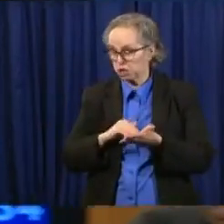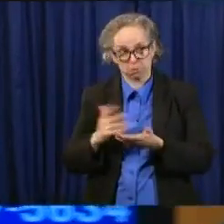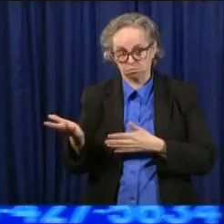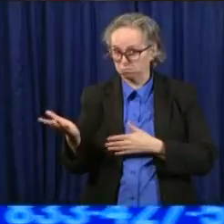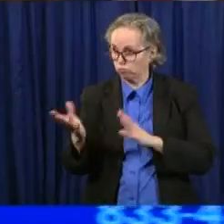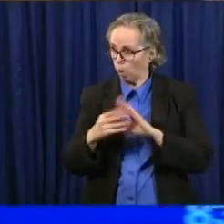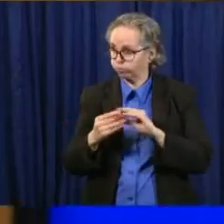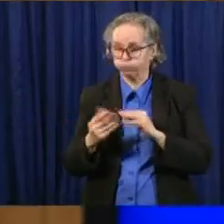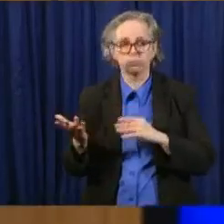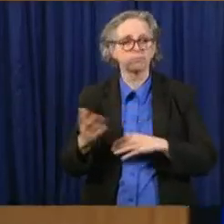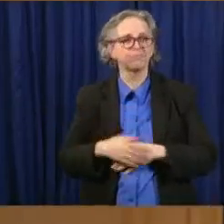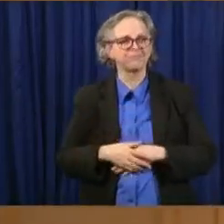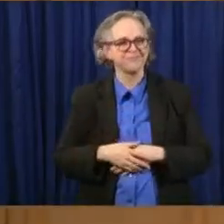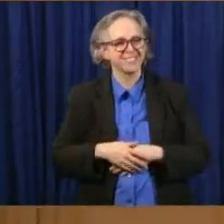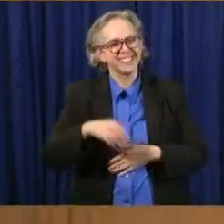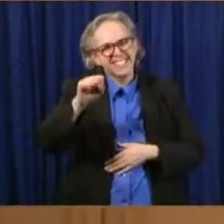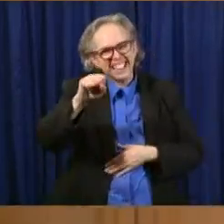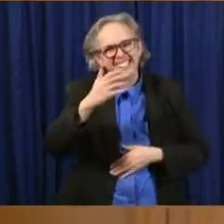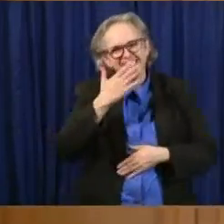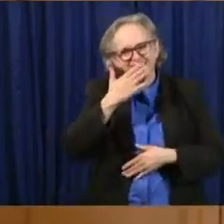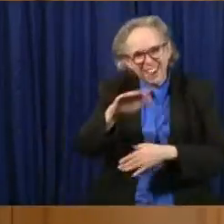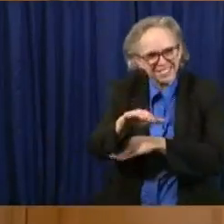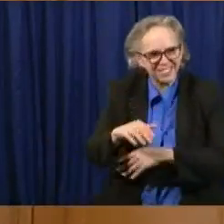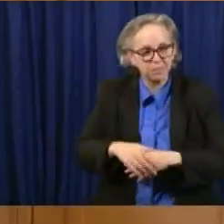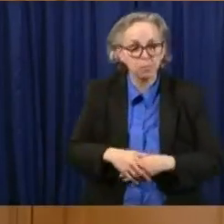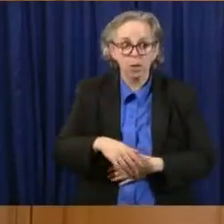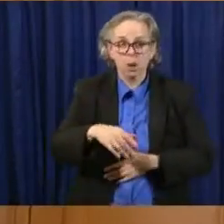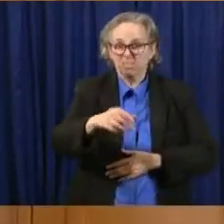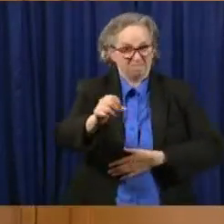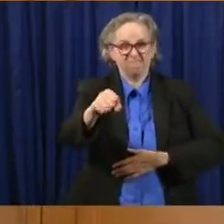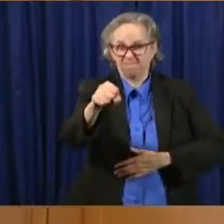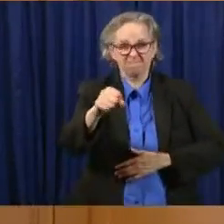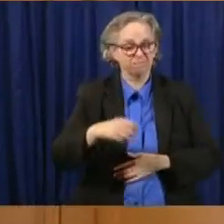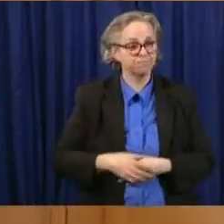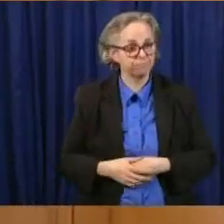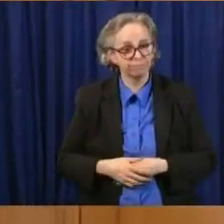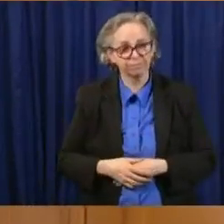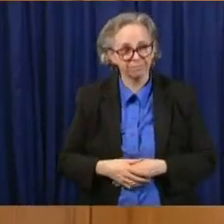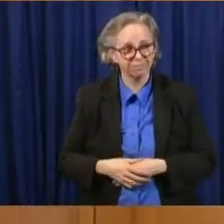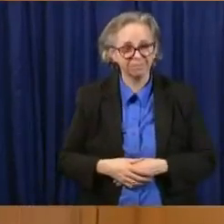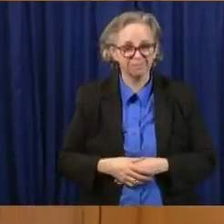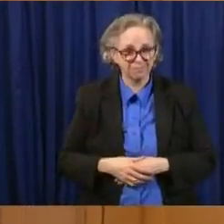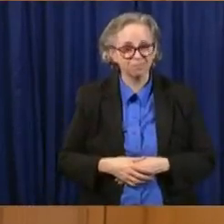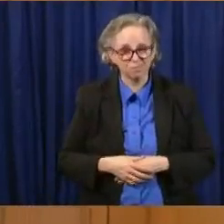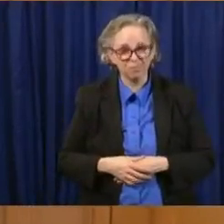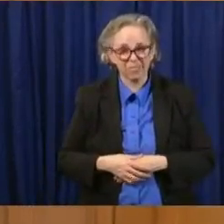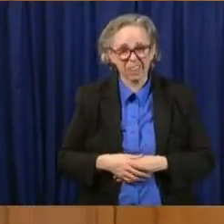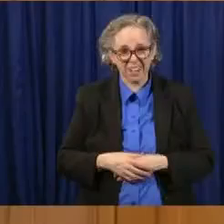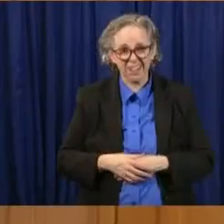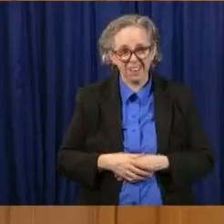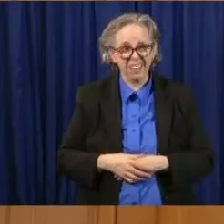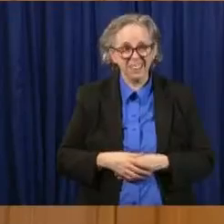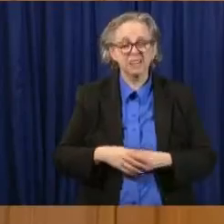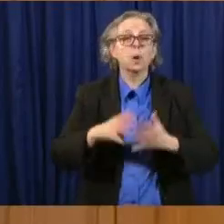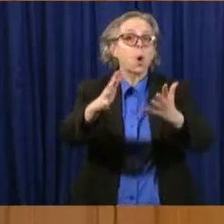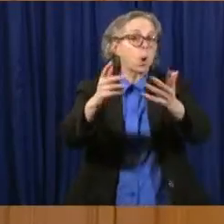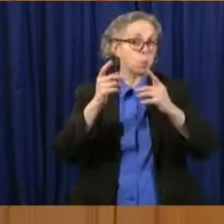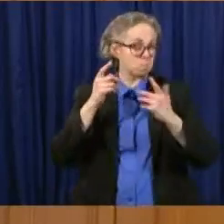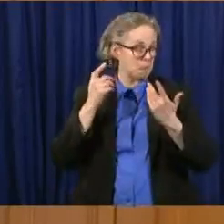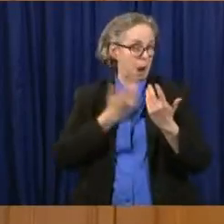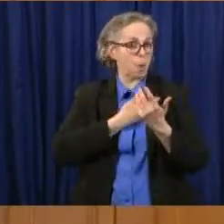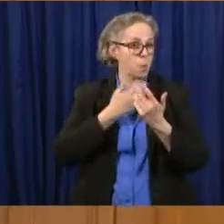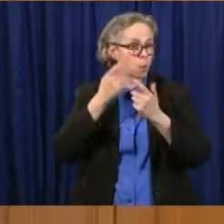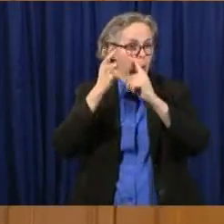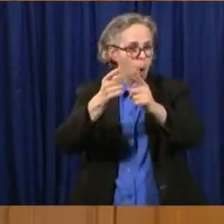Good afternoon. So this is an attempt to get a sense of the prevalence of the